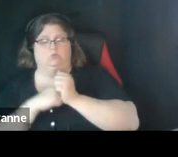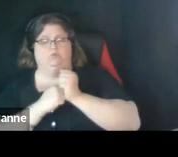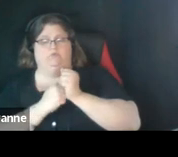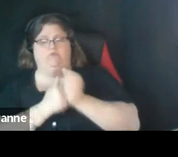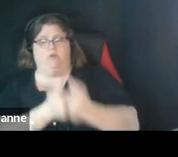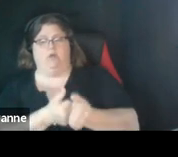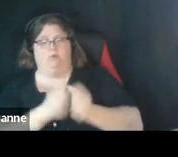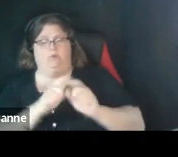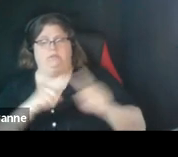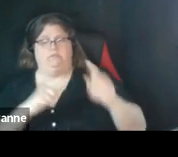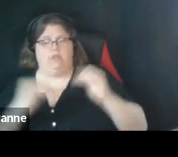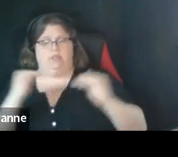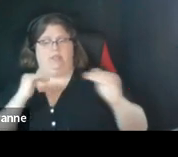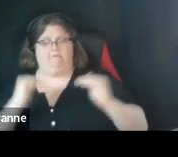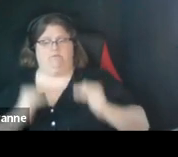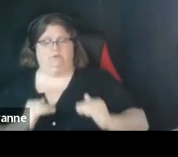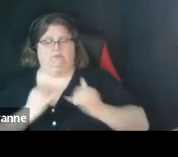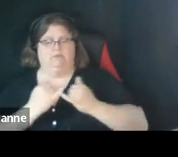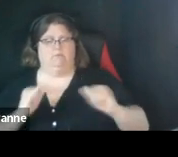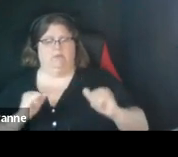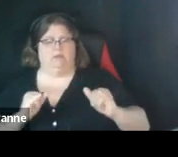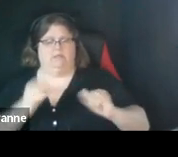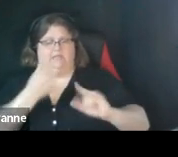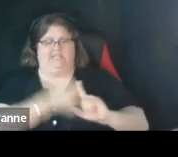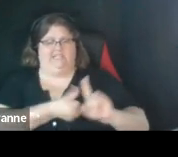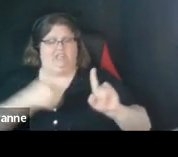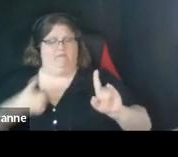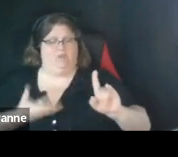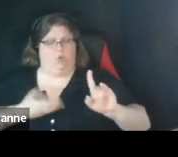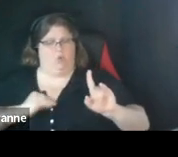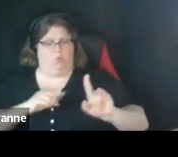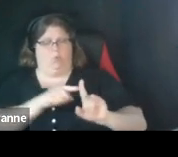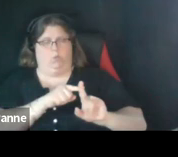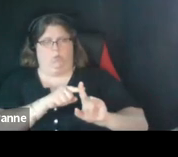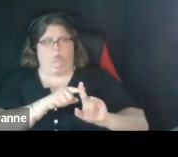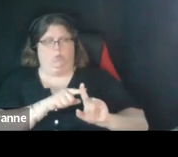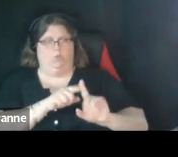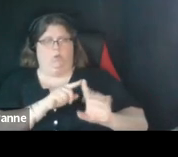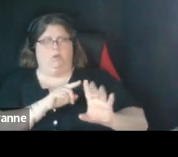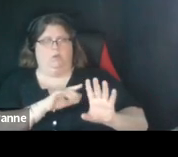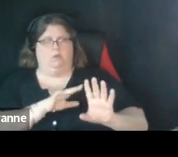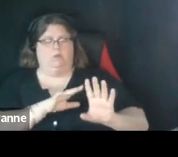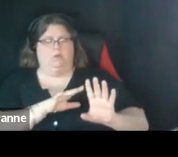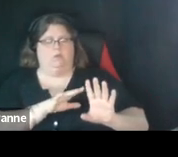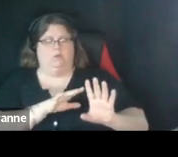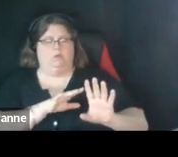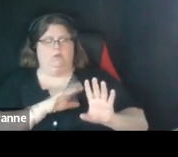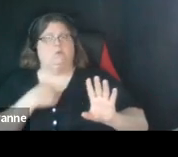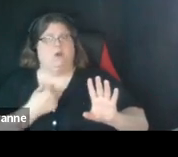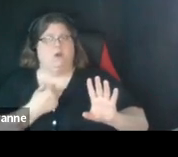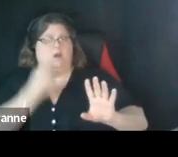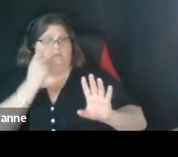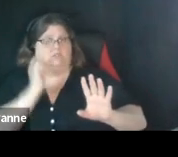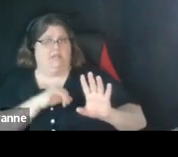levels of autonomy that they have based on different levels yes this is how i'm i'm understanding that